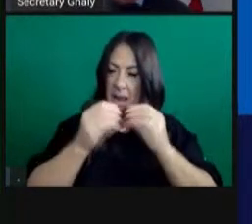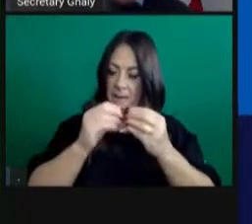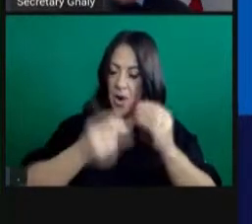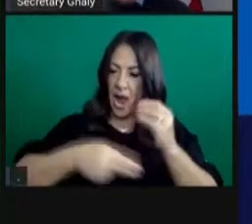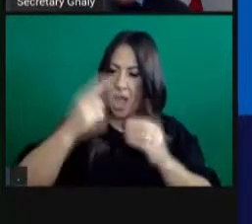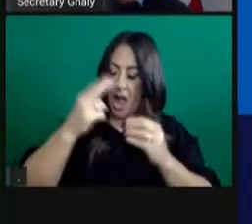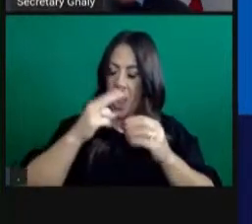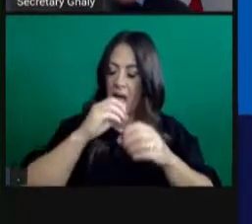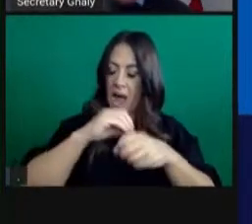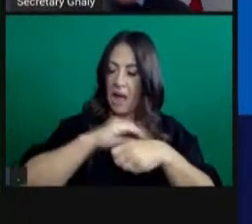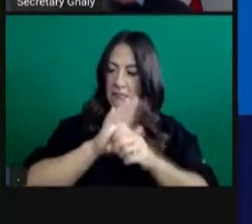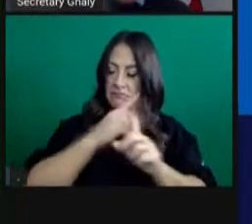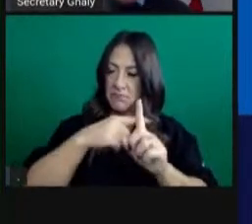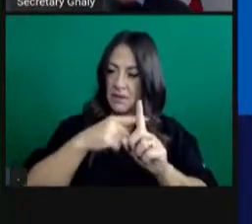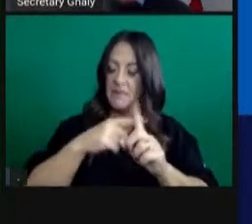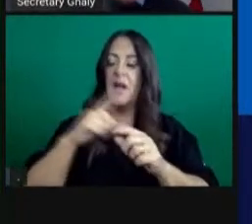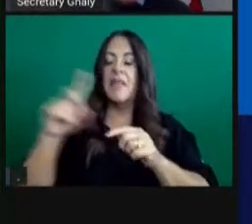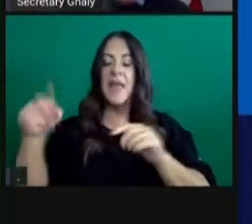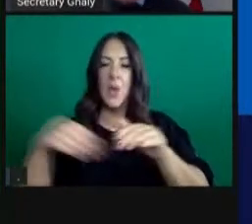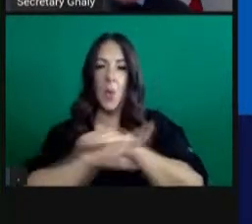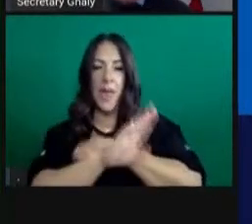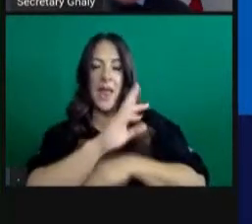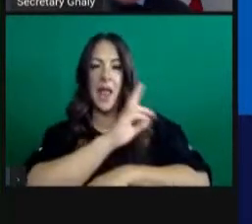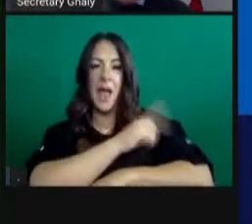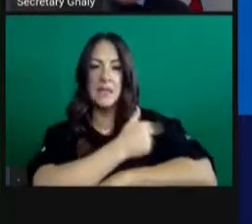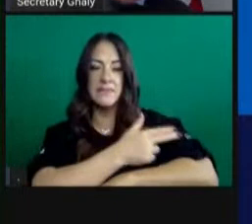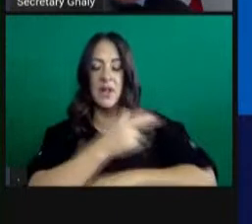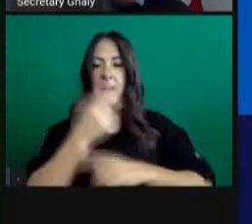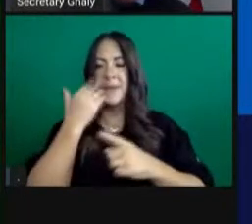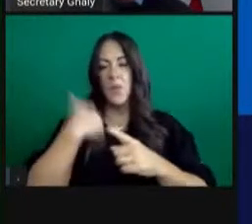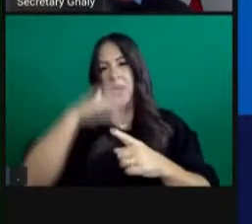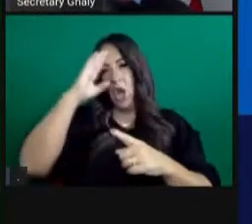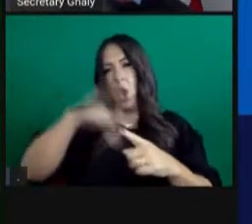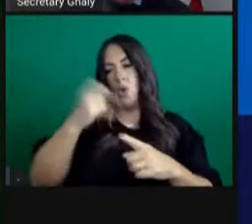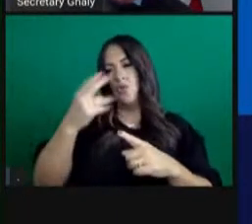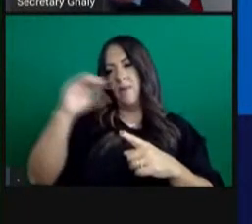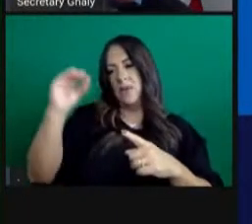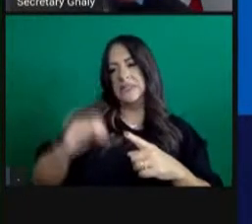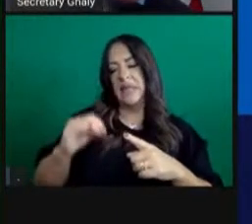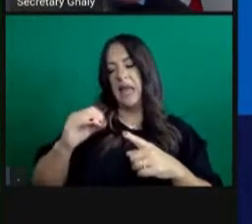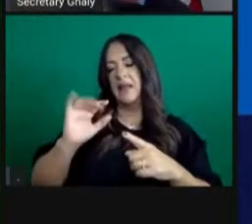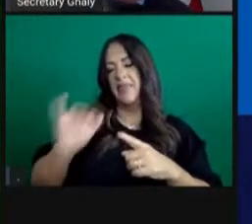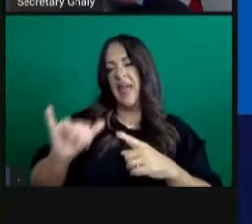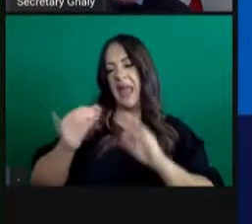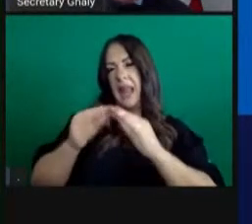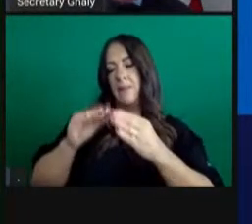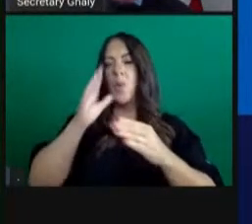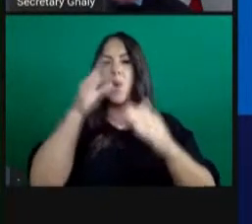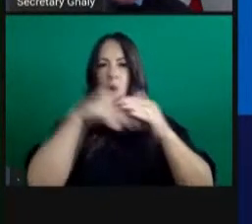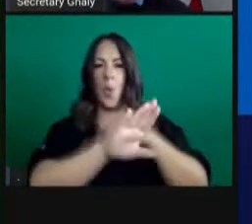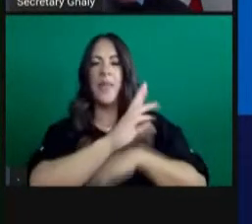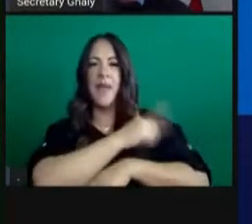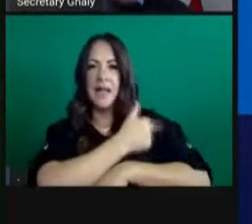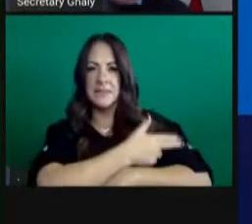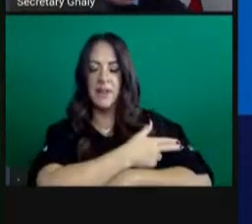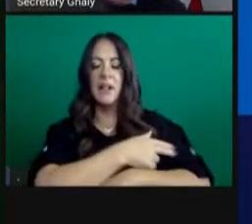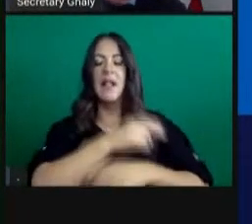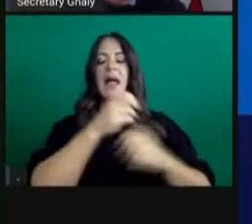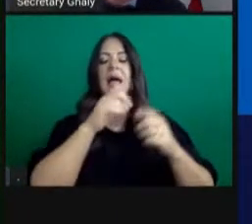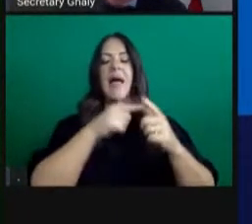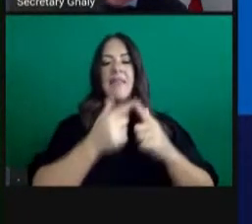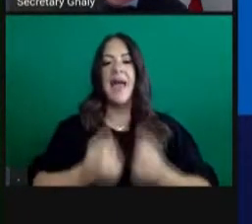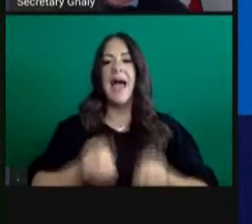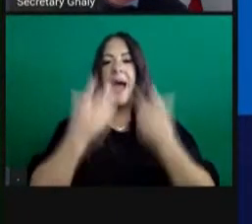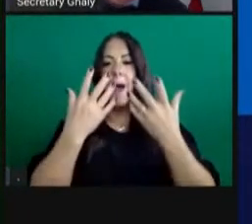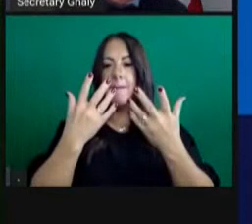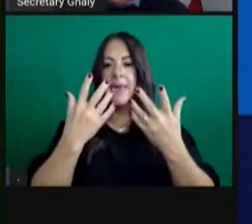percent. And then some of those cases, about 12 percent of those cases at a minimum between 10 and 30, we've seen depending